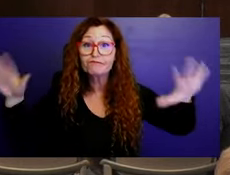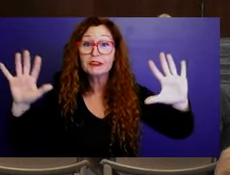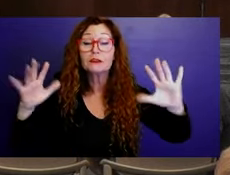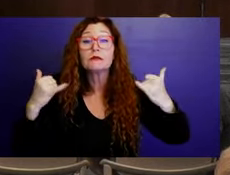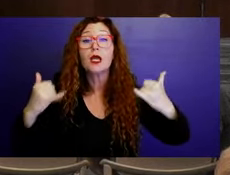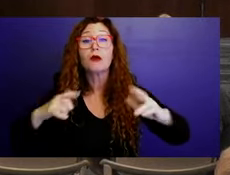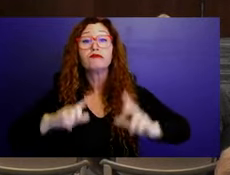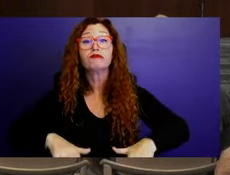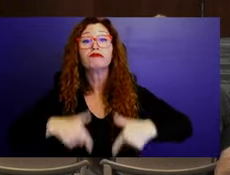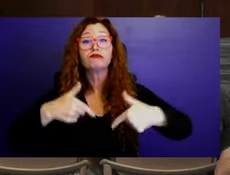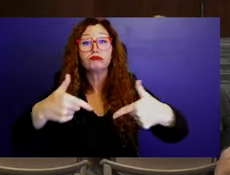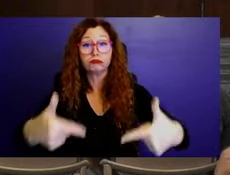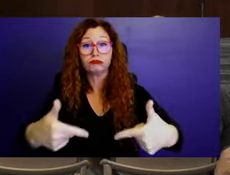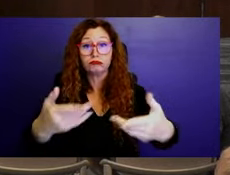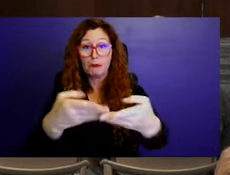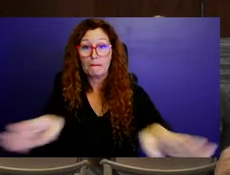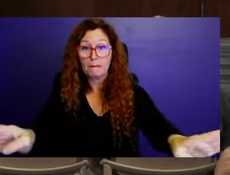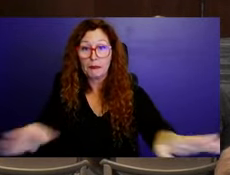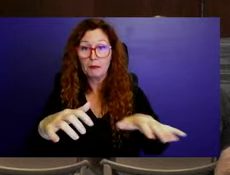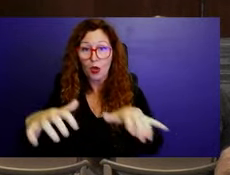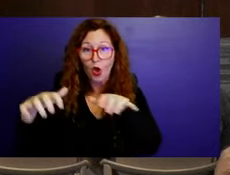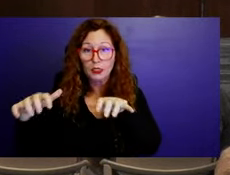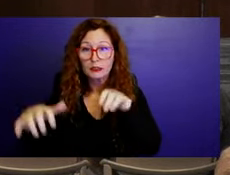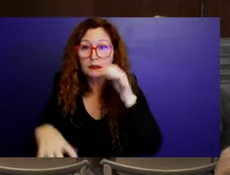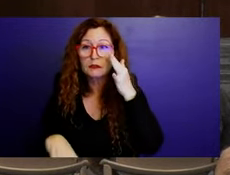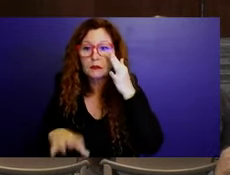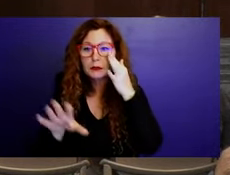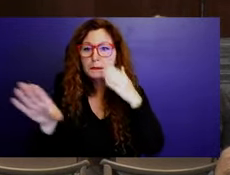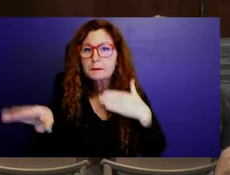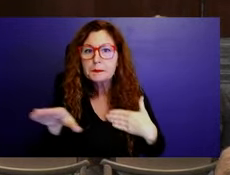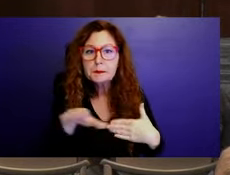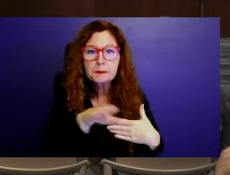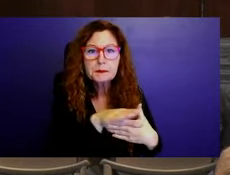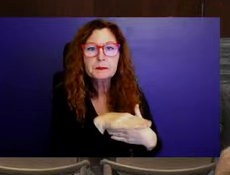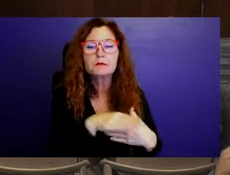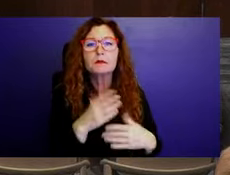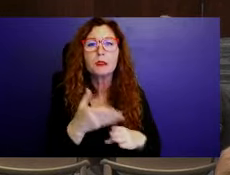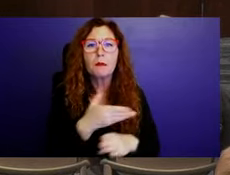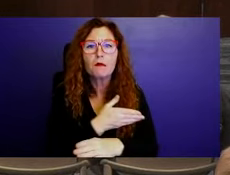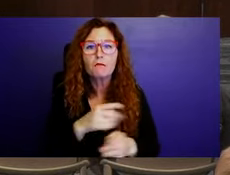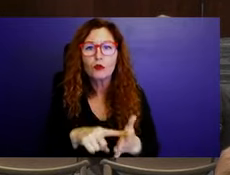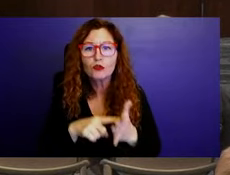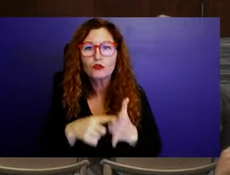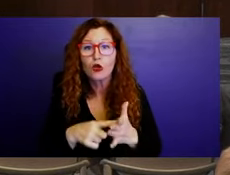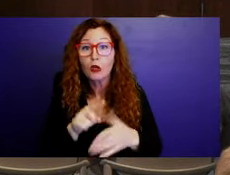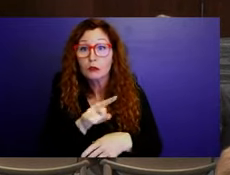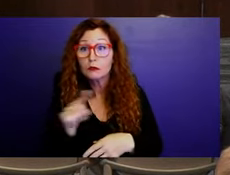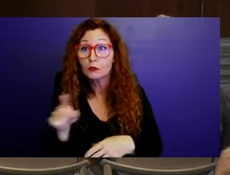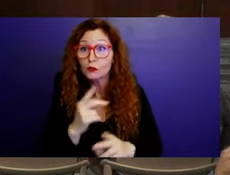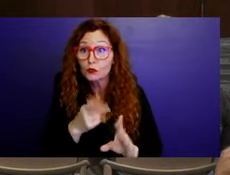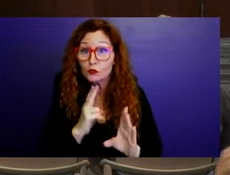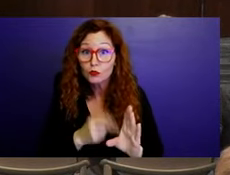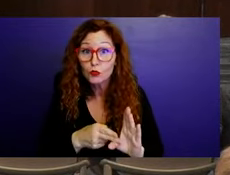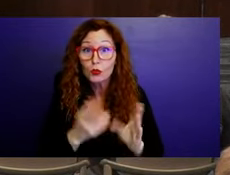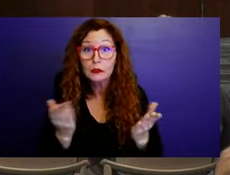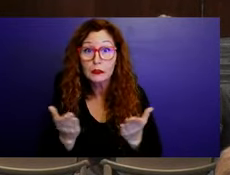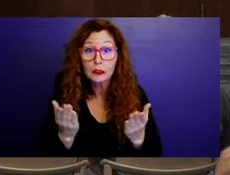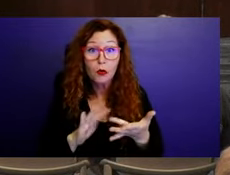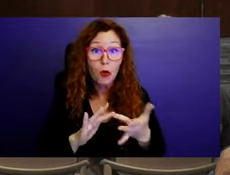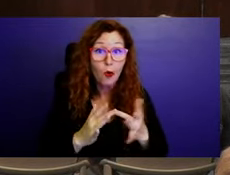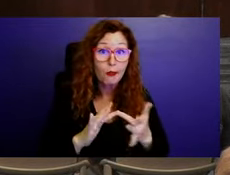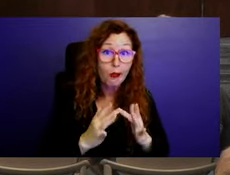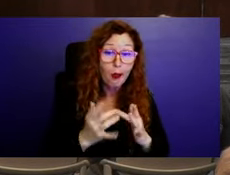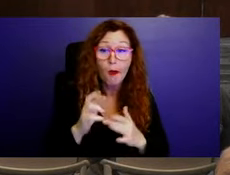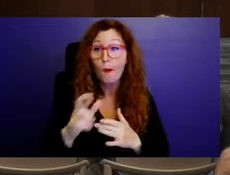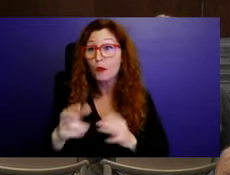but before we begin, for those of you that may be joining us online or for the first time, I want to remind you that each speaker is limited to